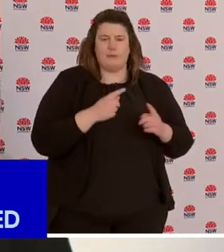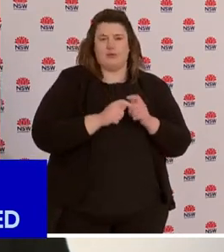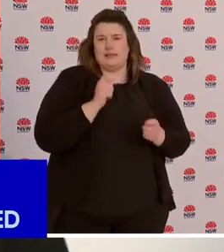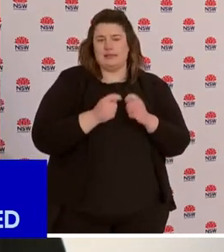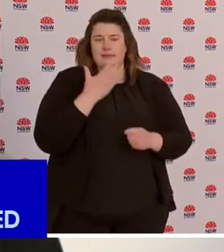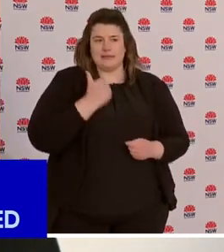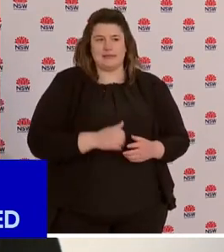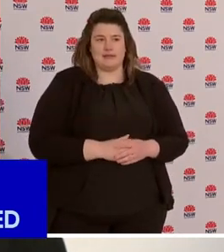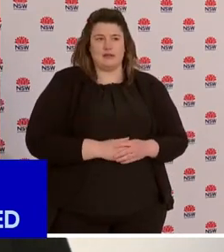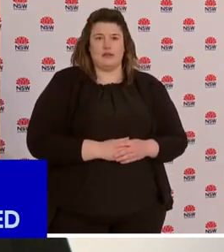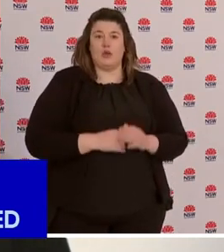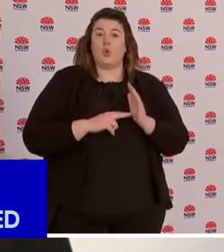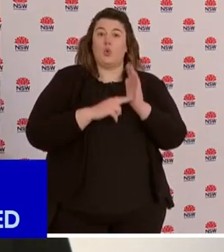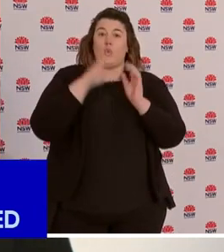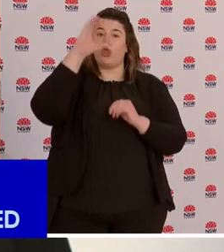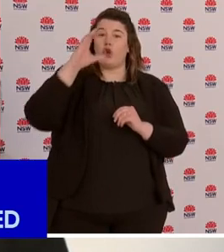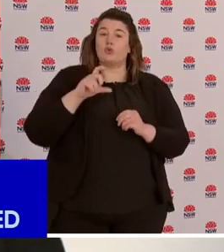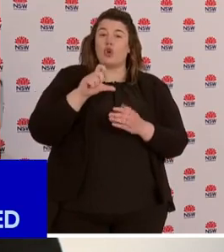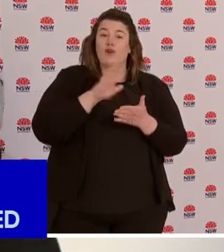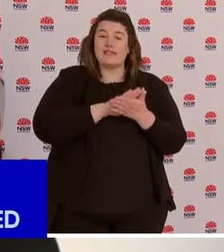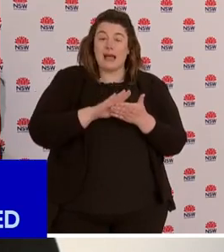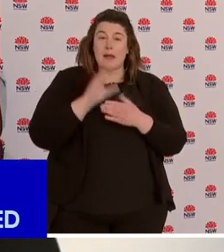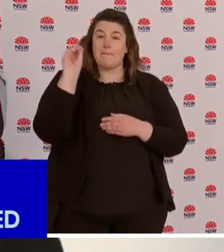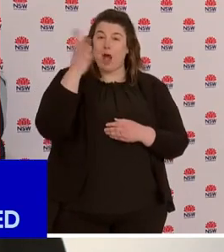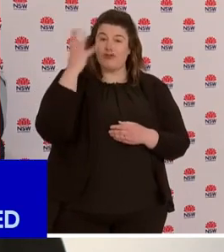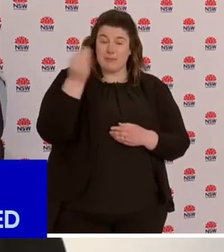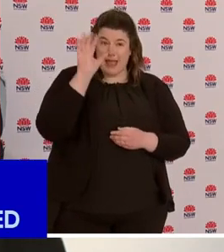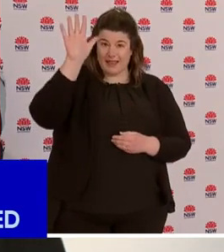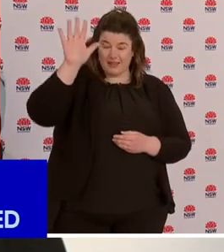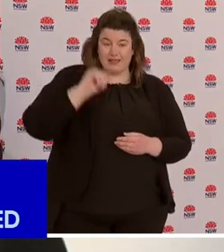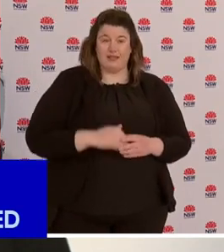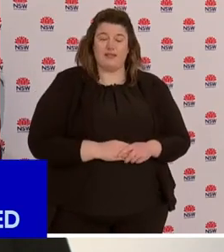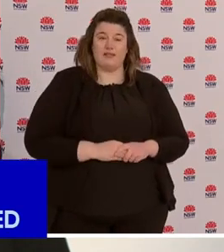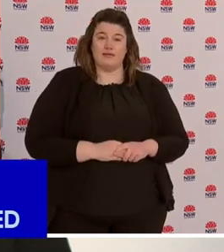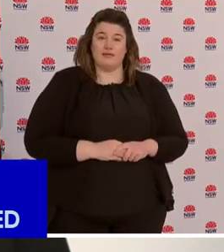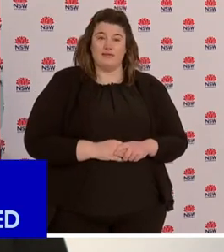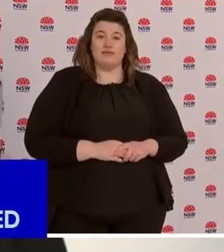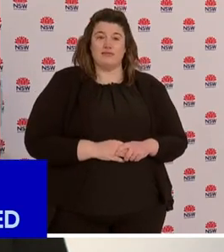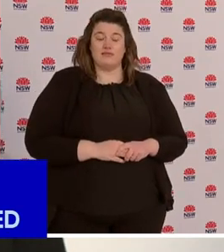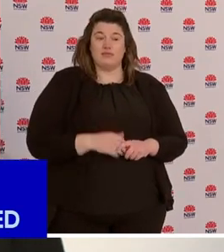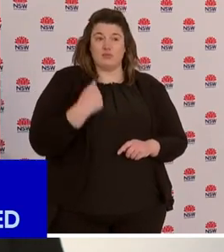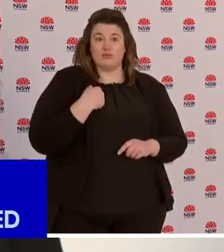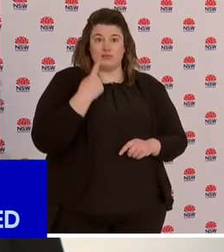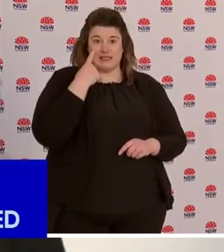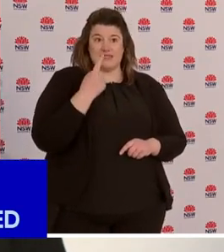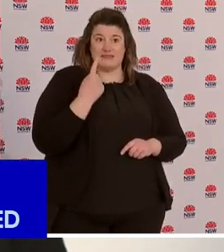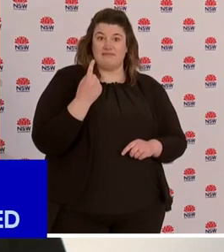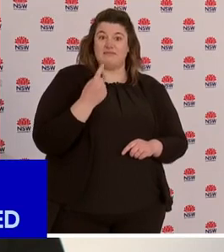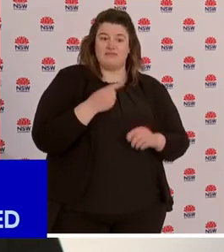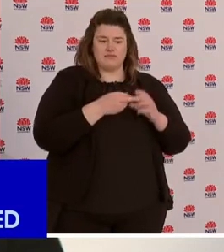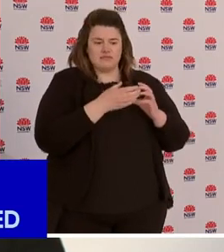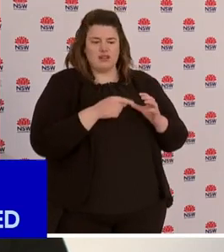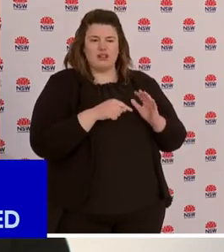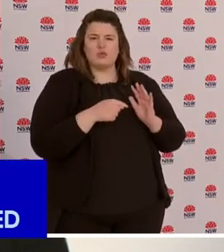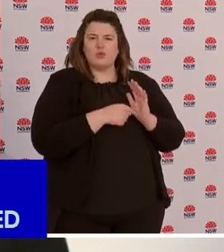coast of New South Wales, Coffs Harbour and Byron Bay, we've seen positive sewerage in recent days in